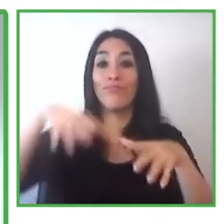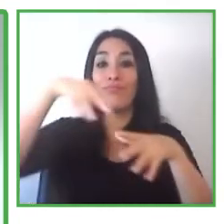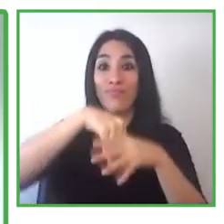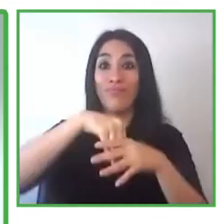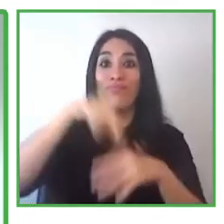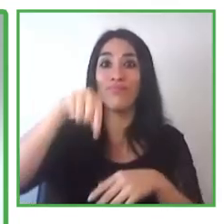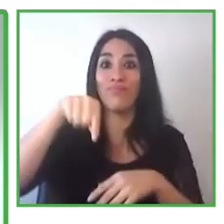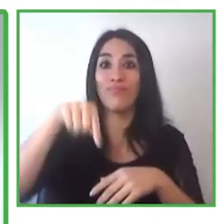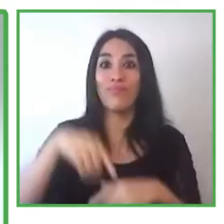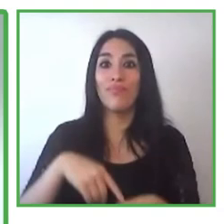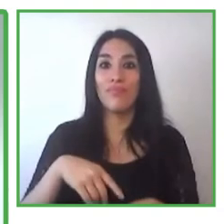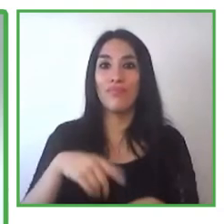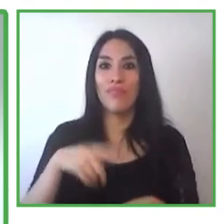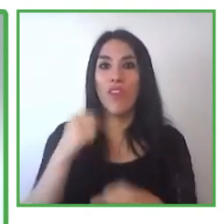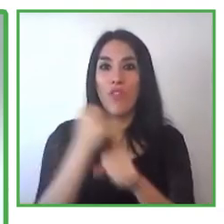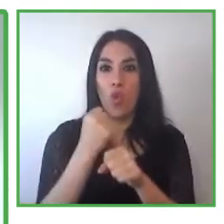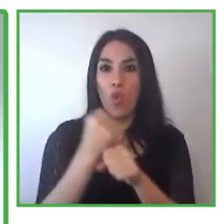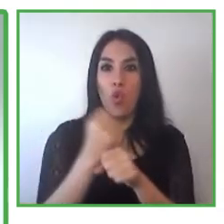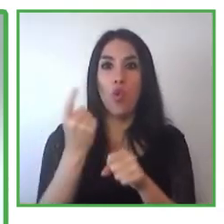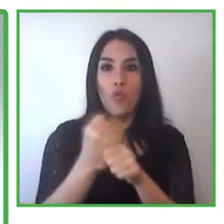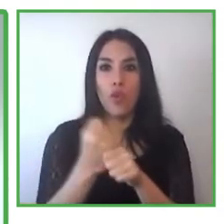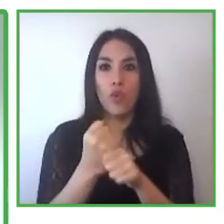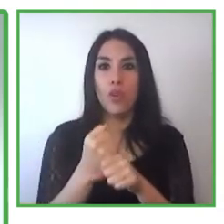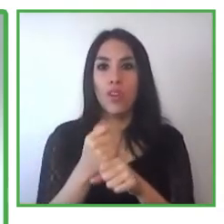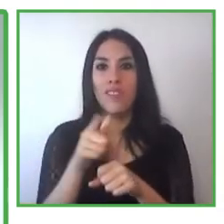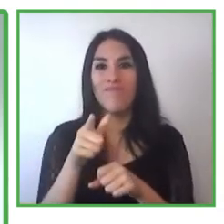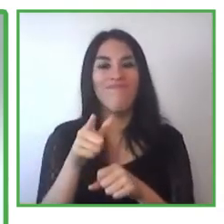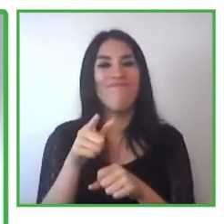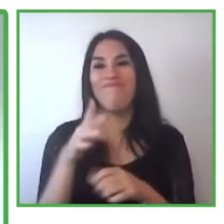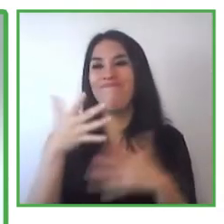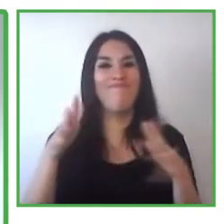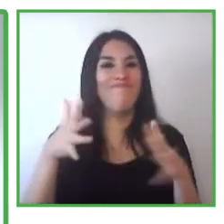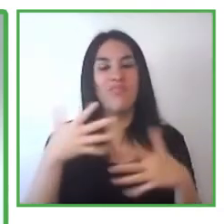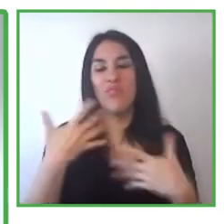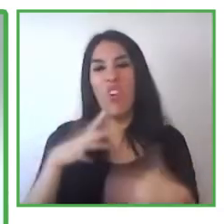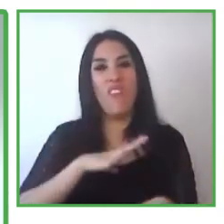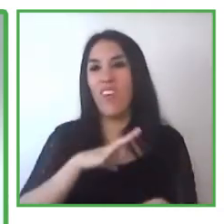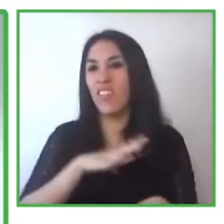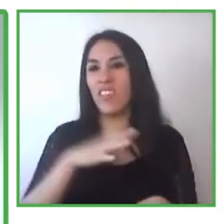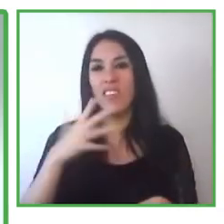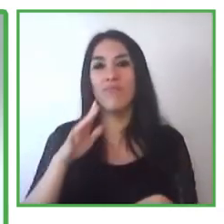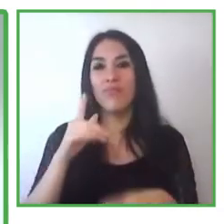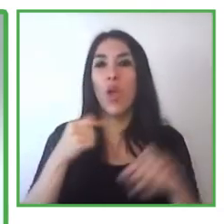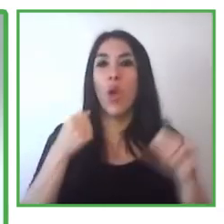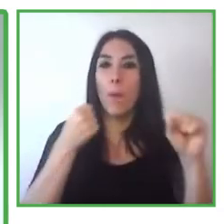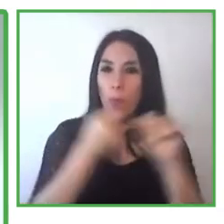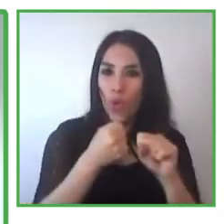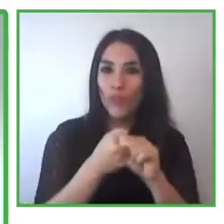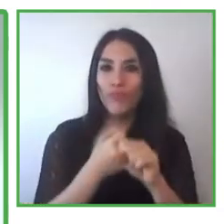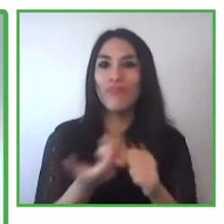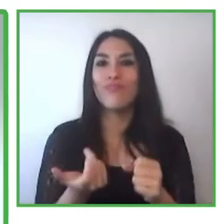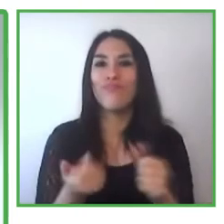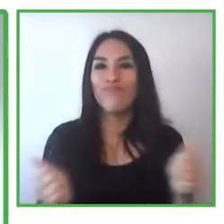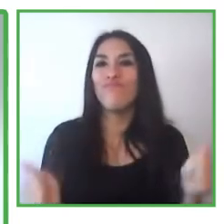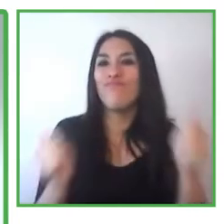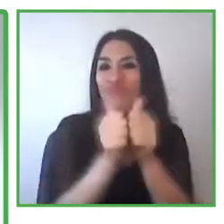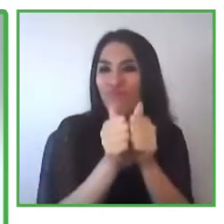support and employment methodology, help the people with disability